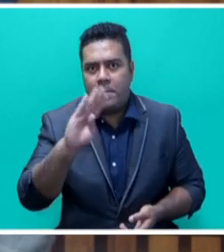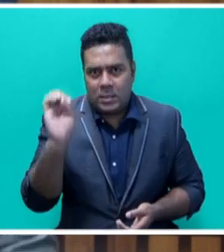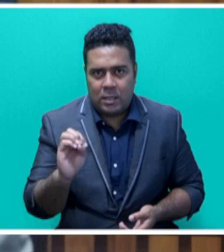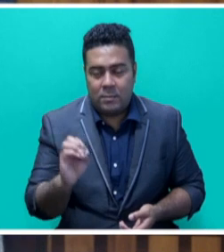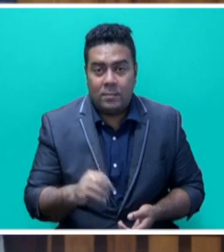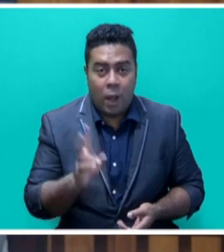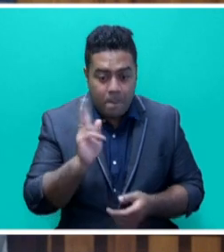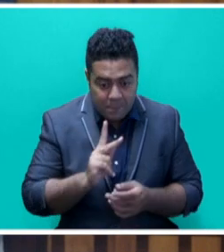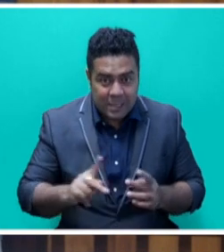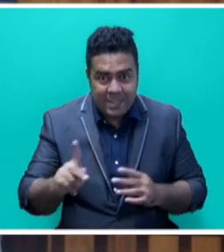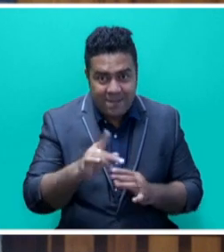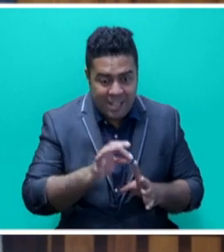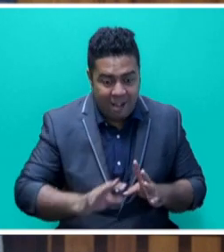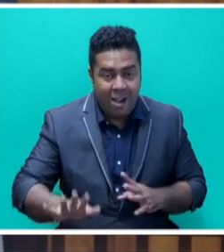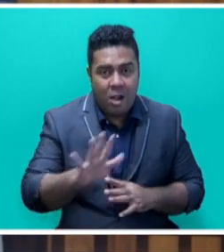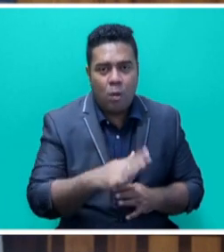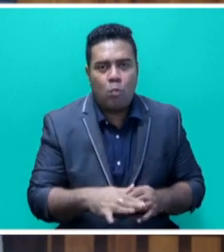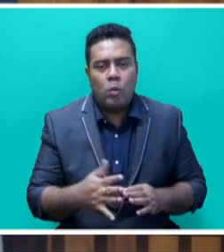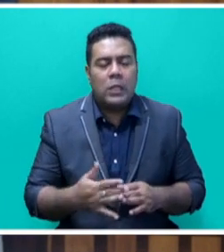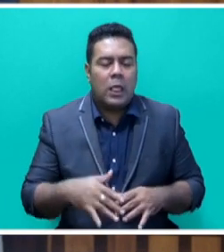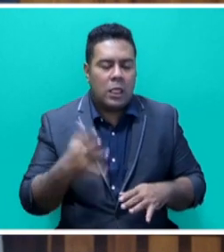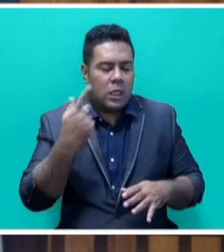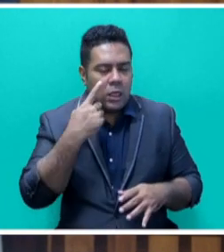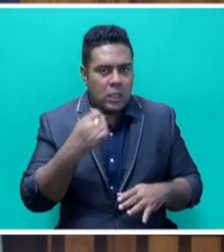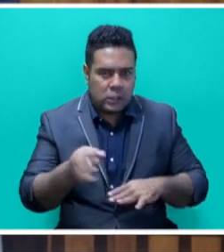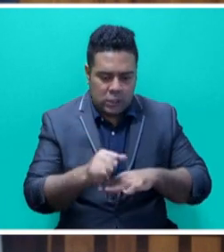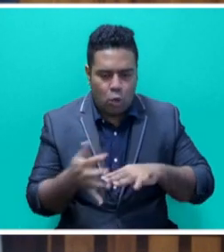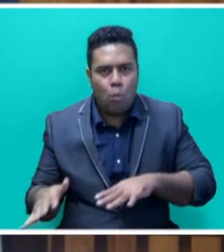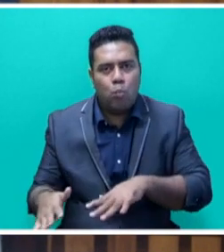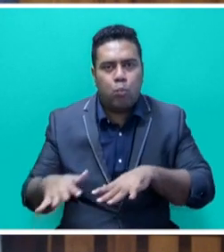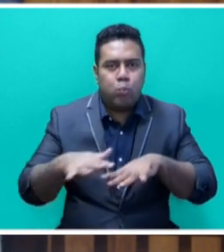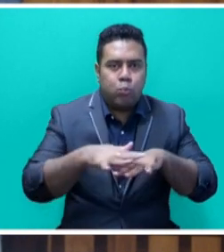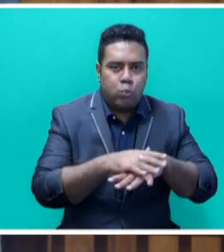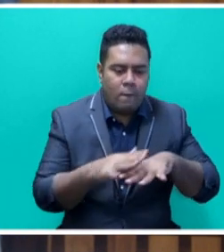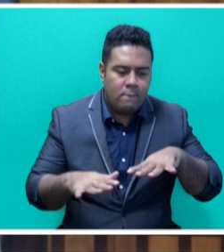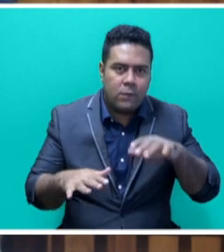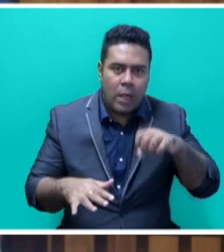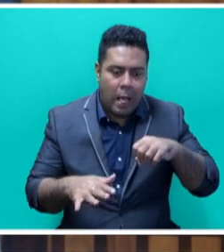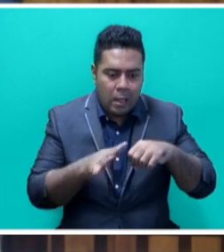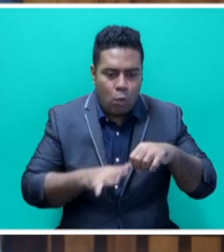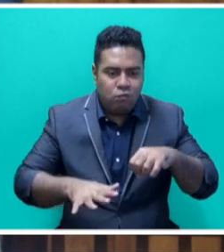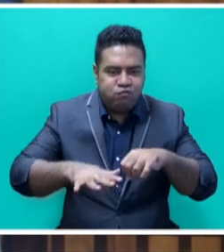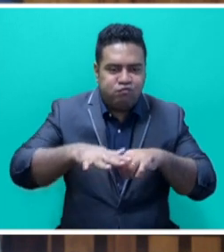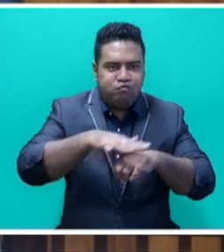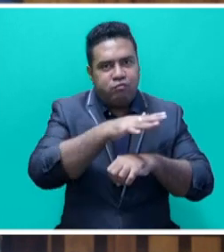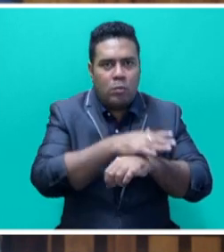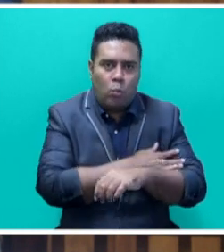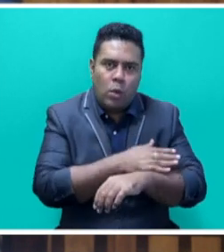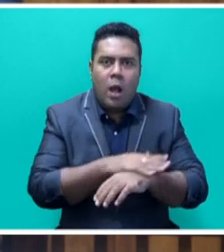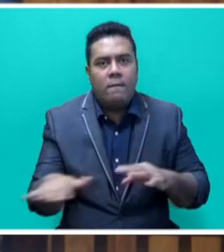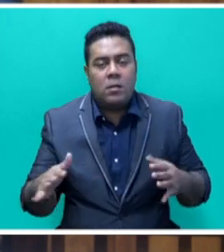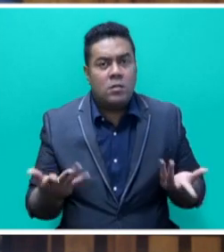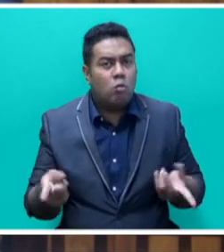atoll neighbours will see their countries taken by the sea, and low-lying coastal communities across the Pacific will suffer the same fate.